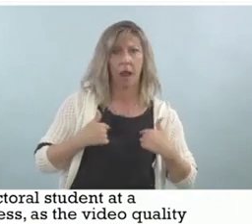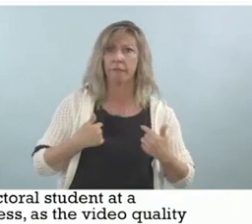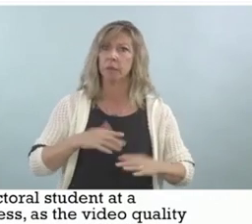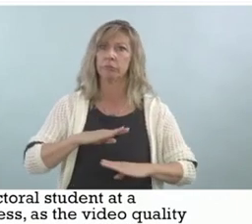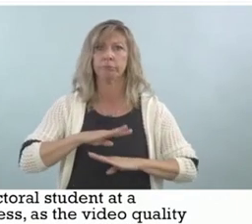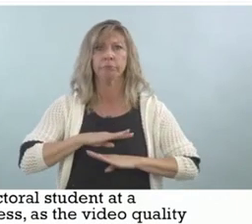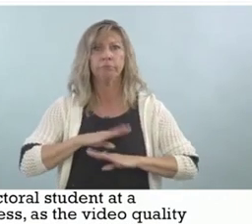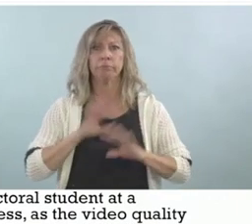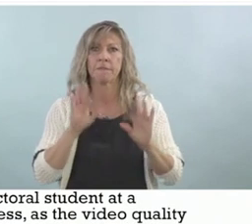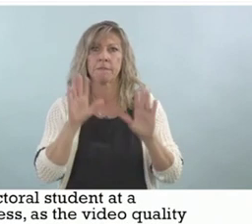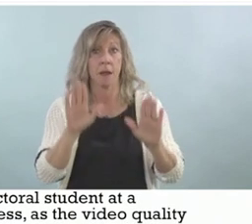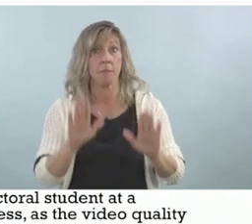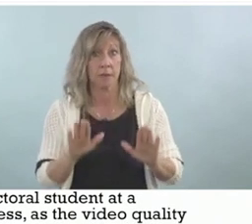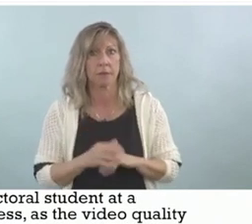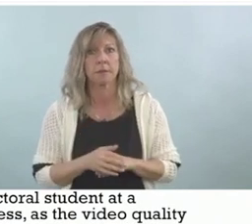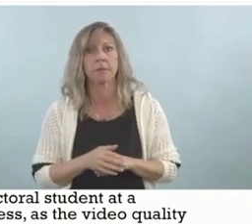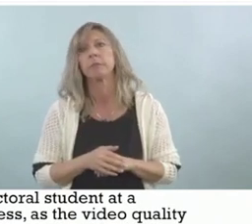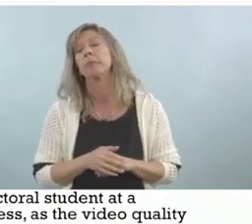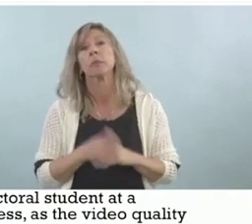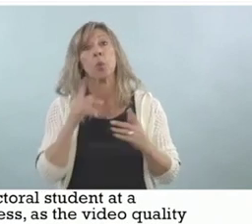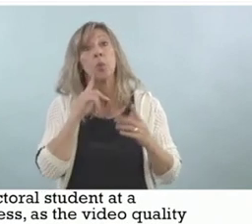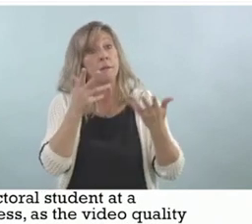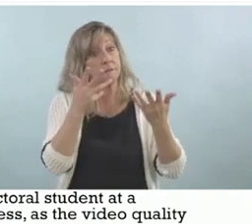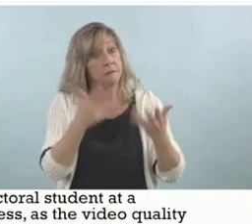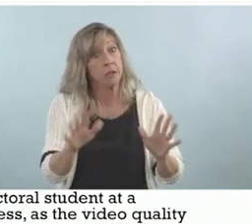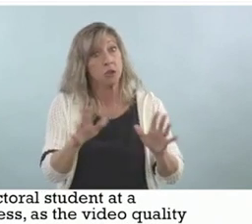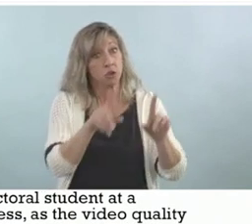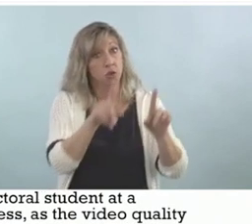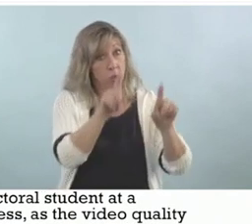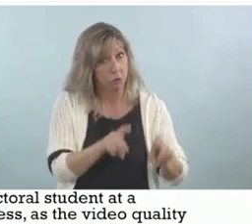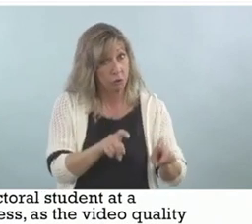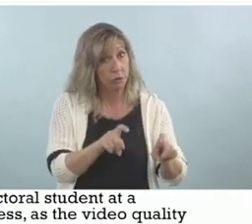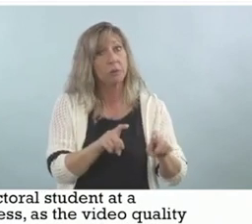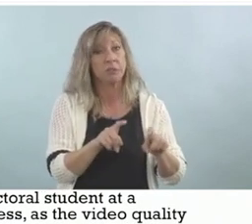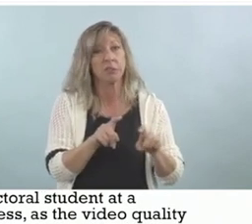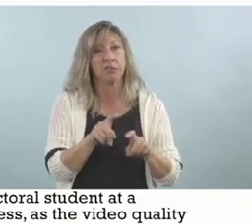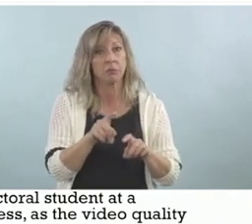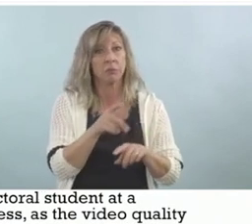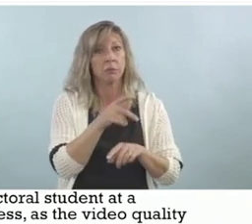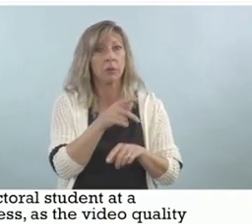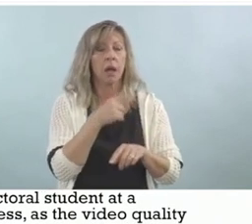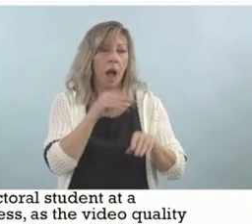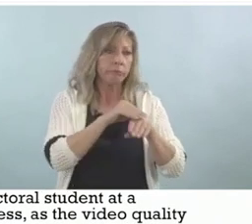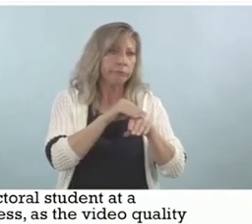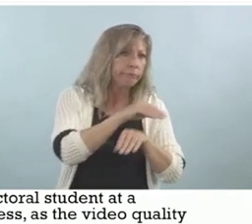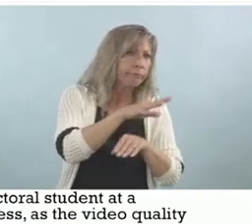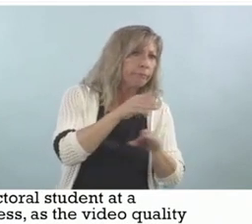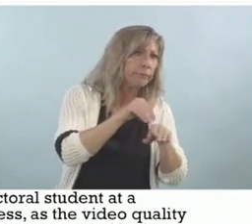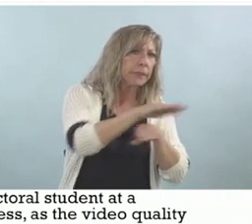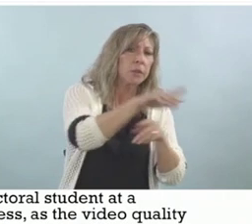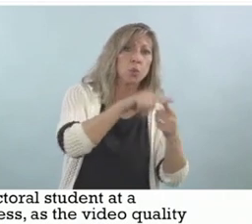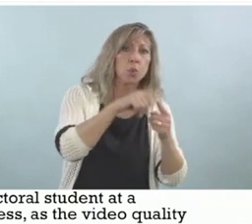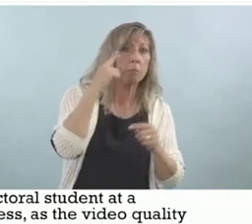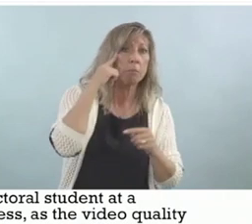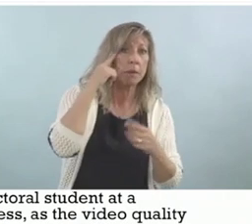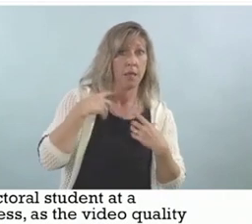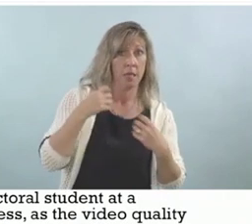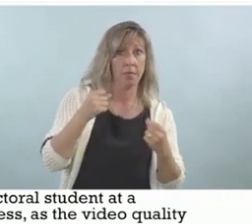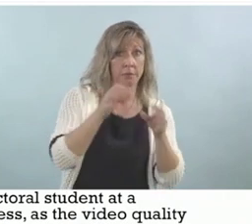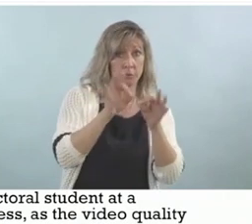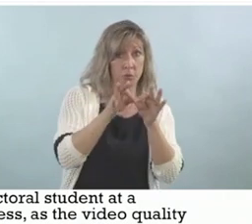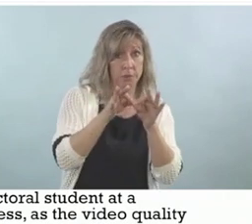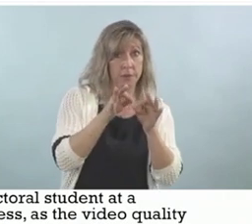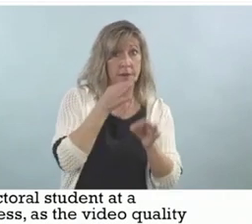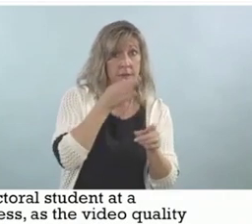what happened was, once they were done, I sent them out to experts, to mental health interpreting experts, and they